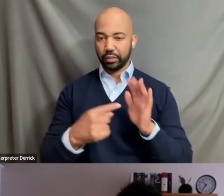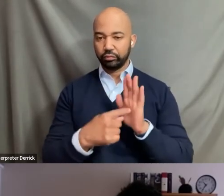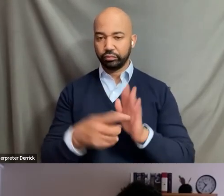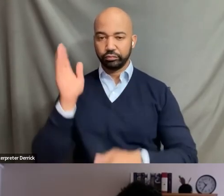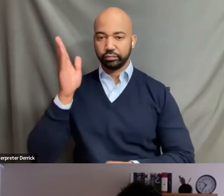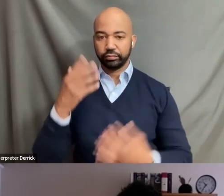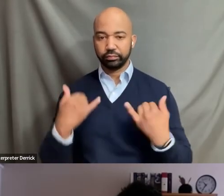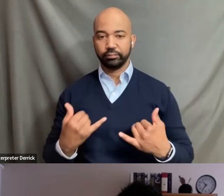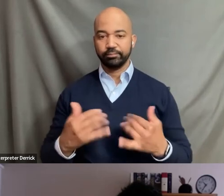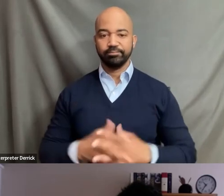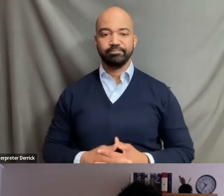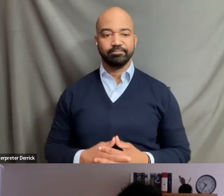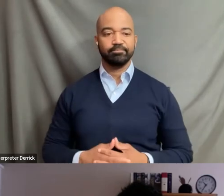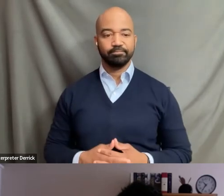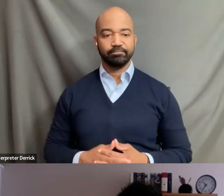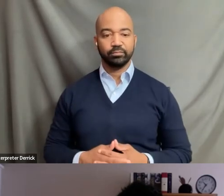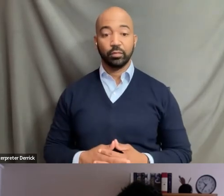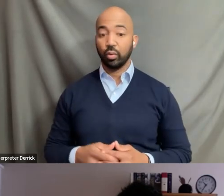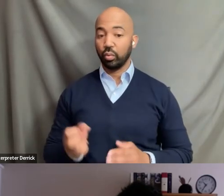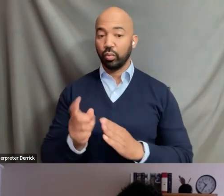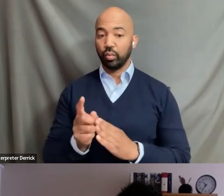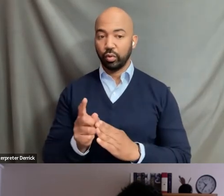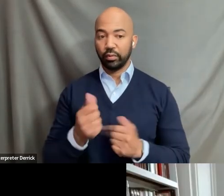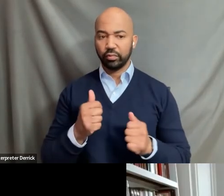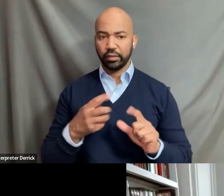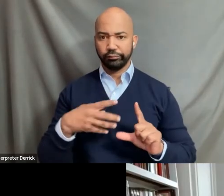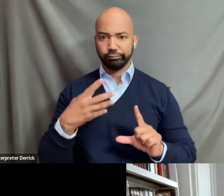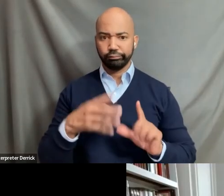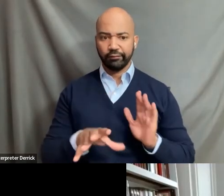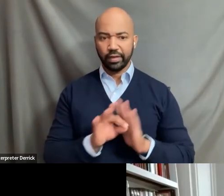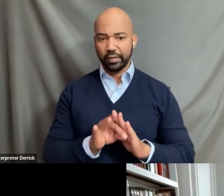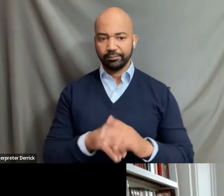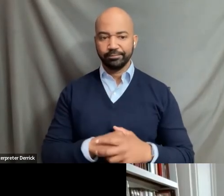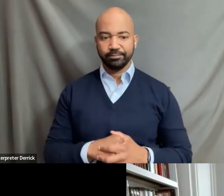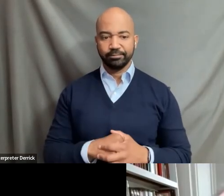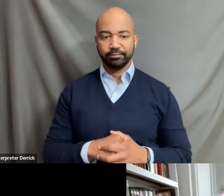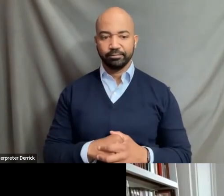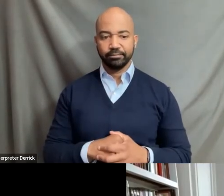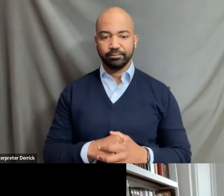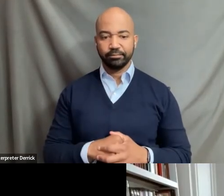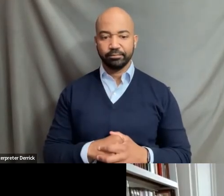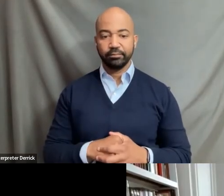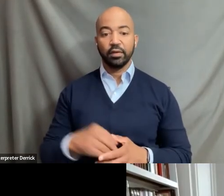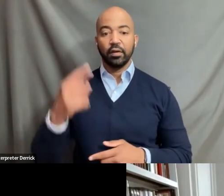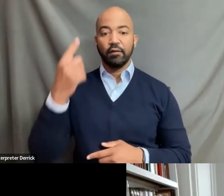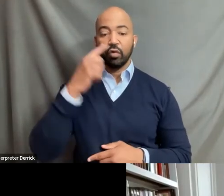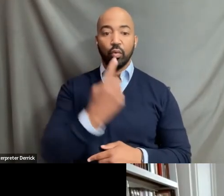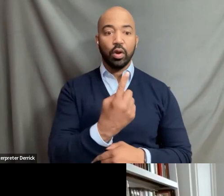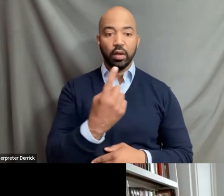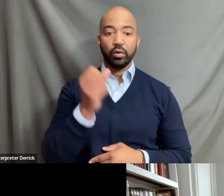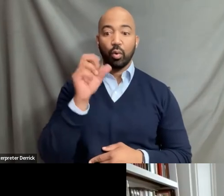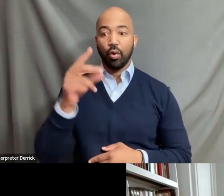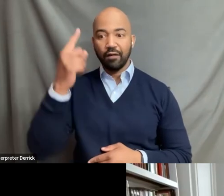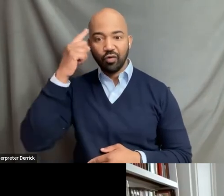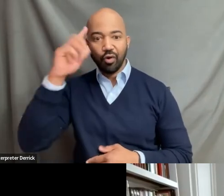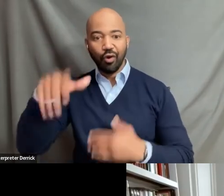hold on. I'm trying to find it here. It is called for one or for all survey of